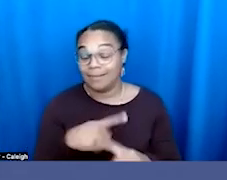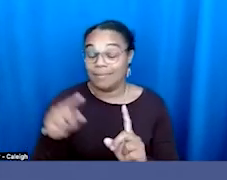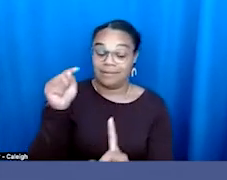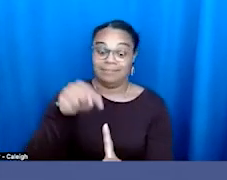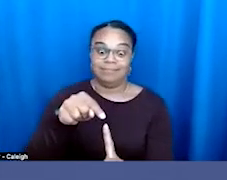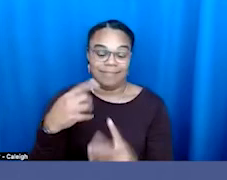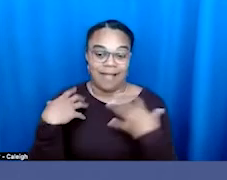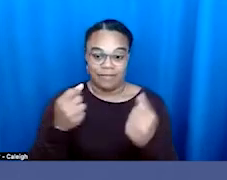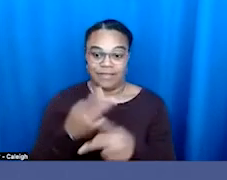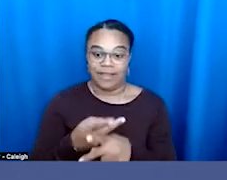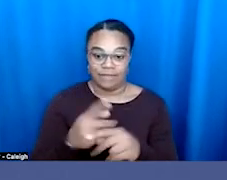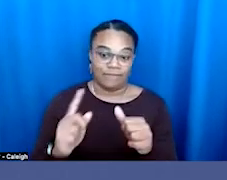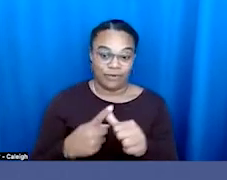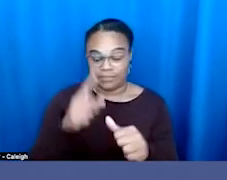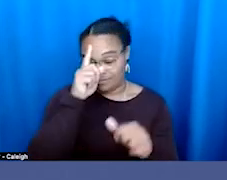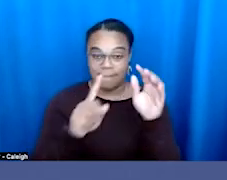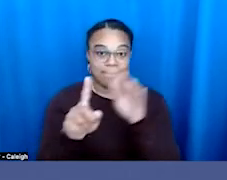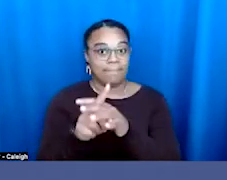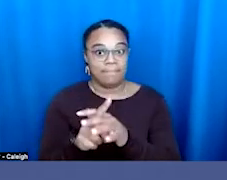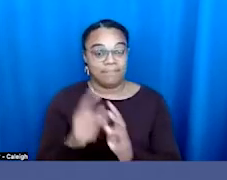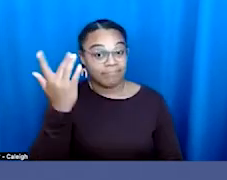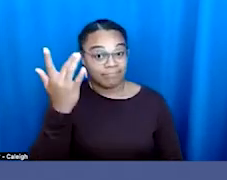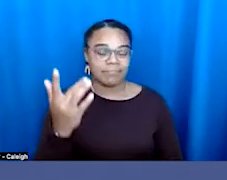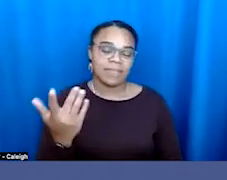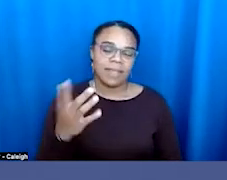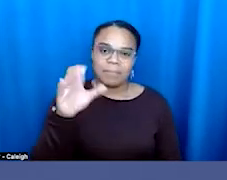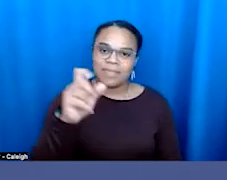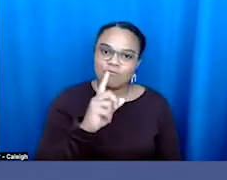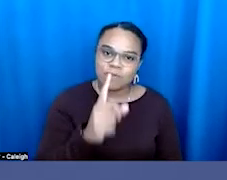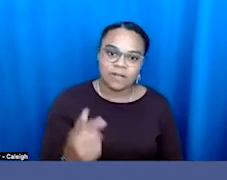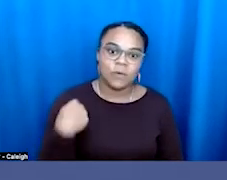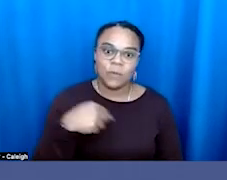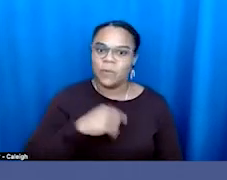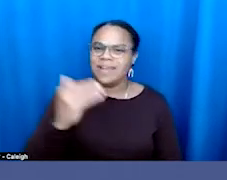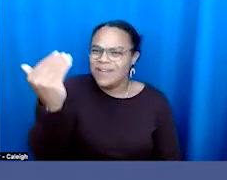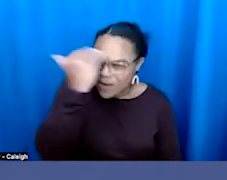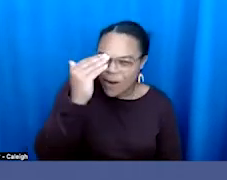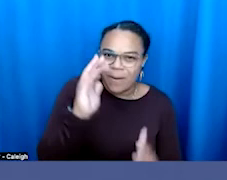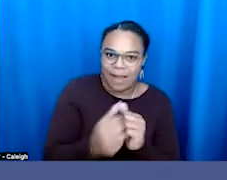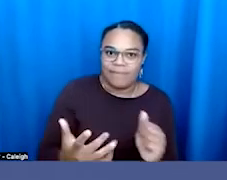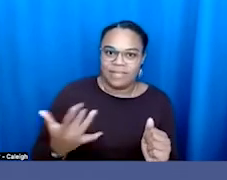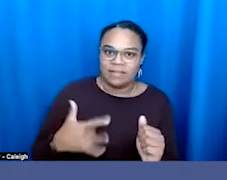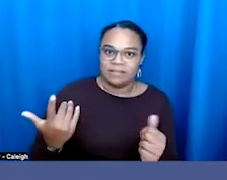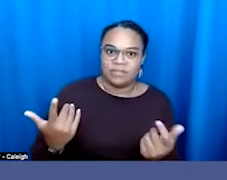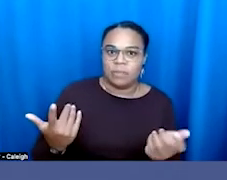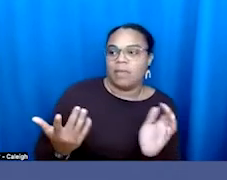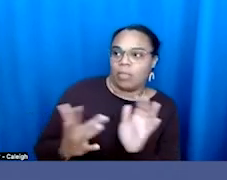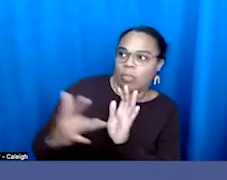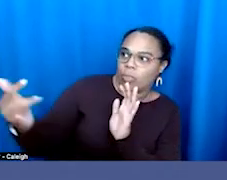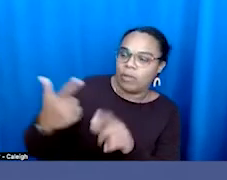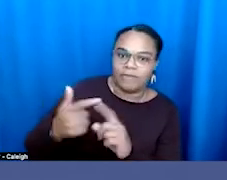came on my mind, because let's be real, we all know what it is like to be screwed over by an insurance company, or to be